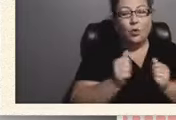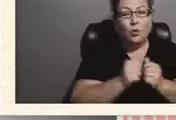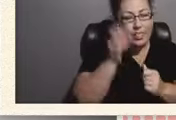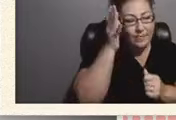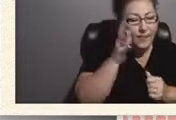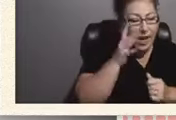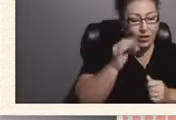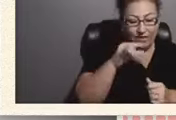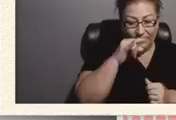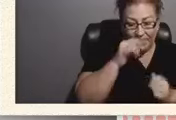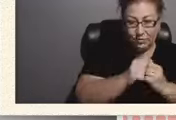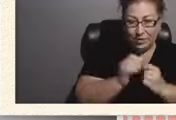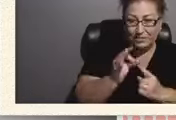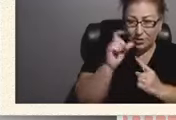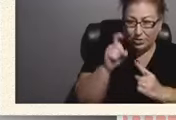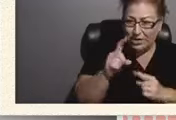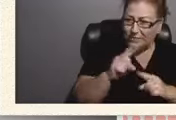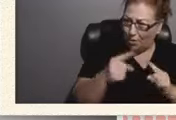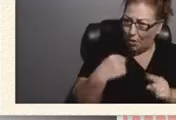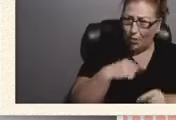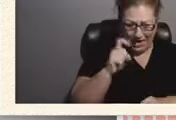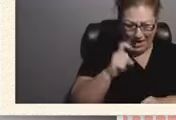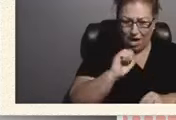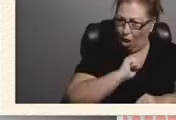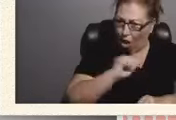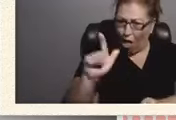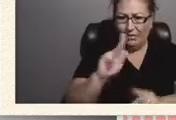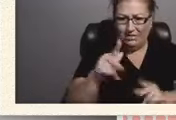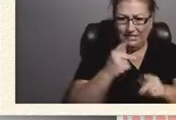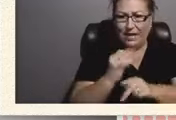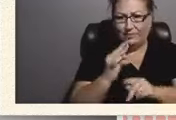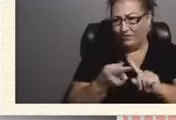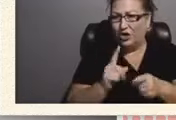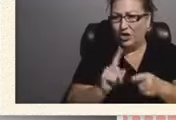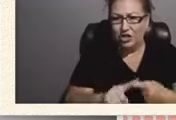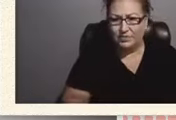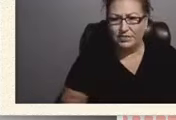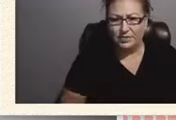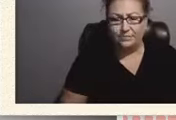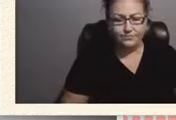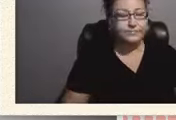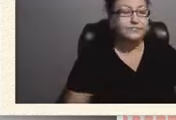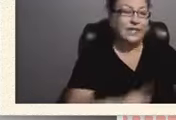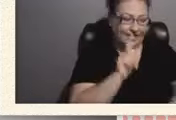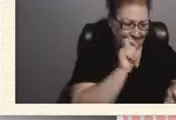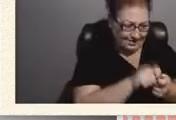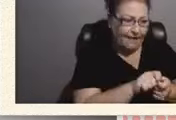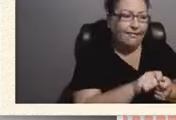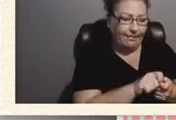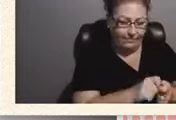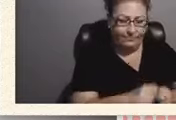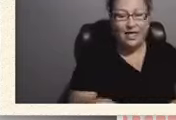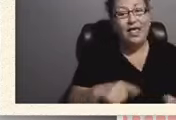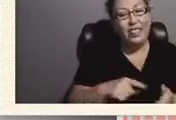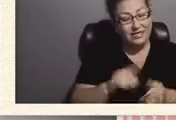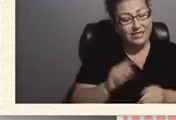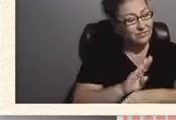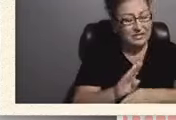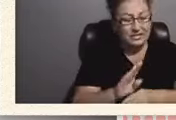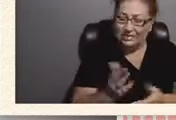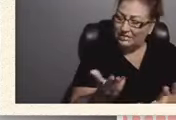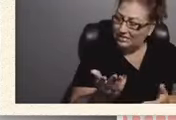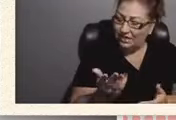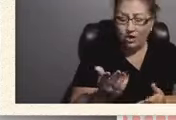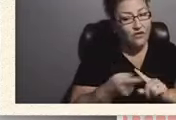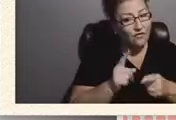special needs. But we need all types of friendships, but friendships with